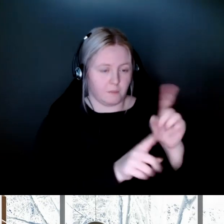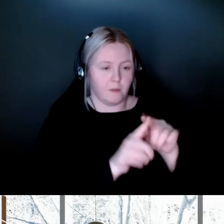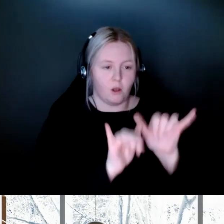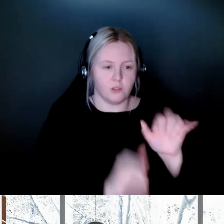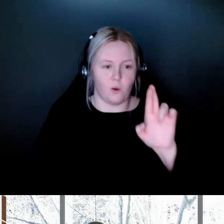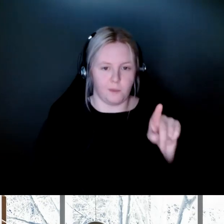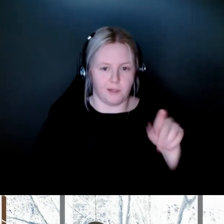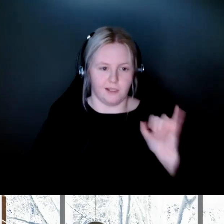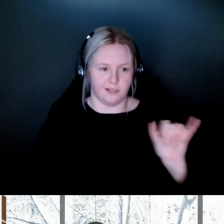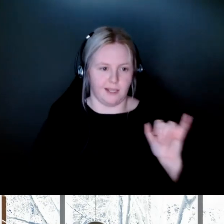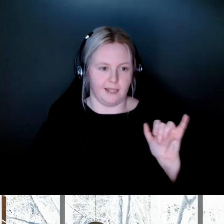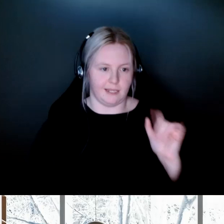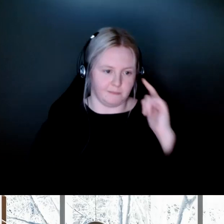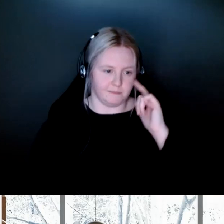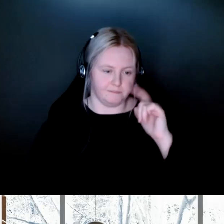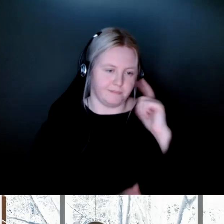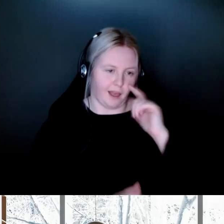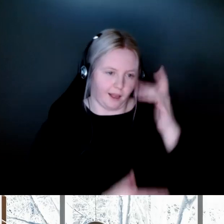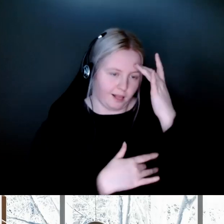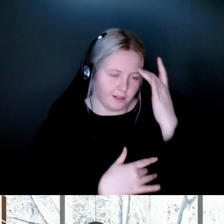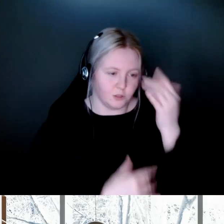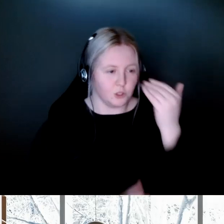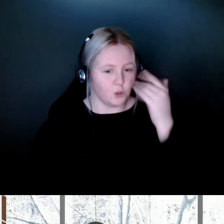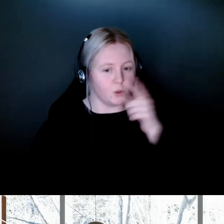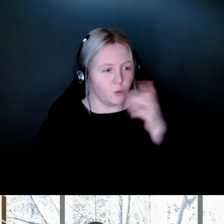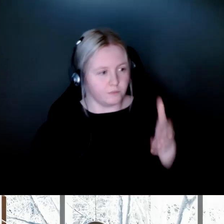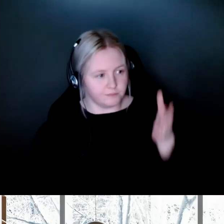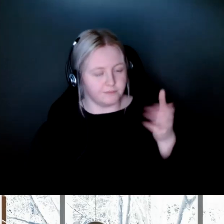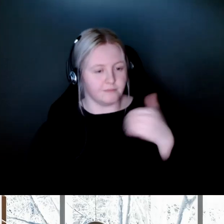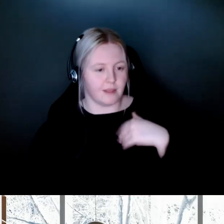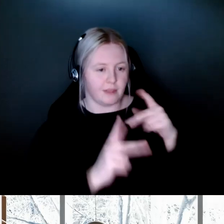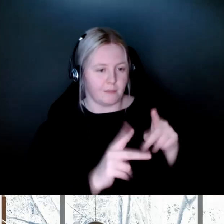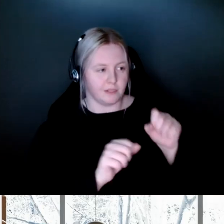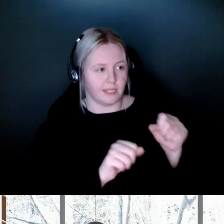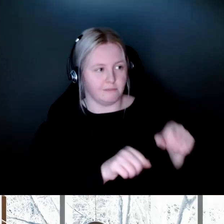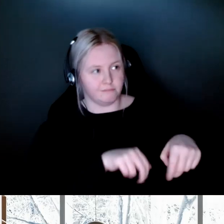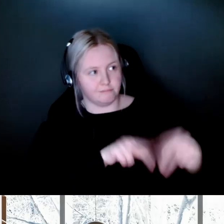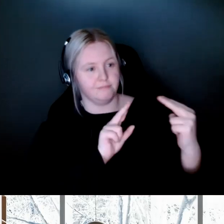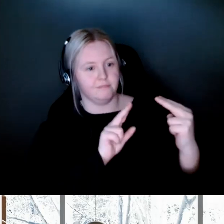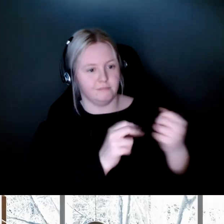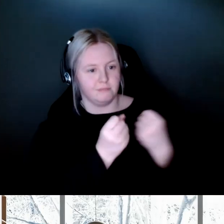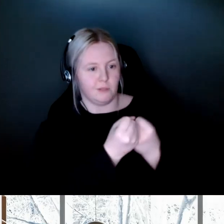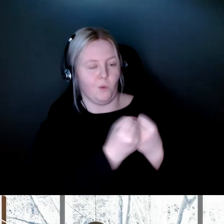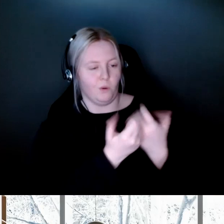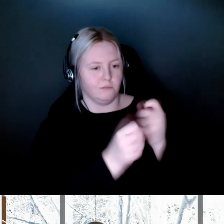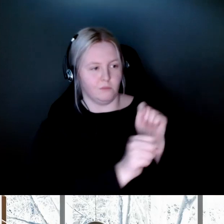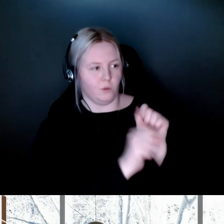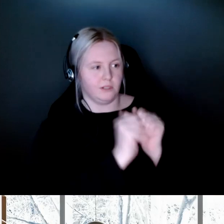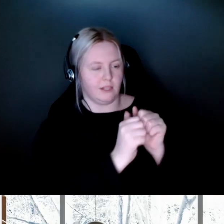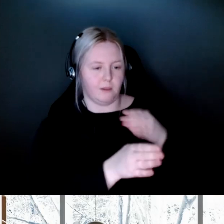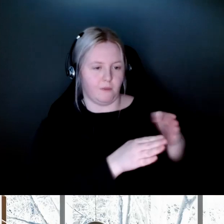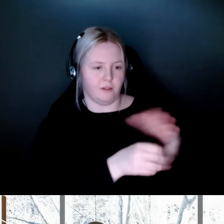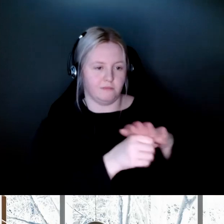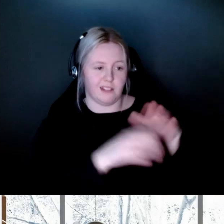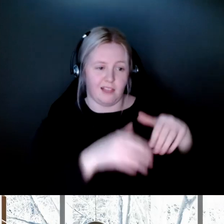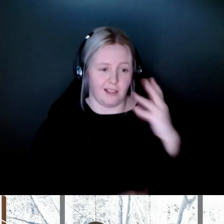So just getting to know someone and having that, you know, person to look up to in a professional setting was huge because I've never